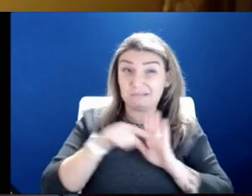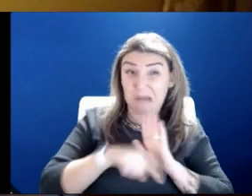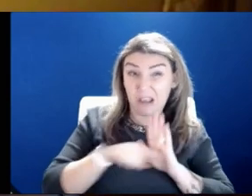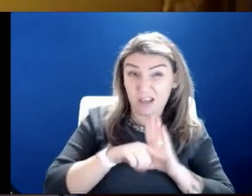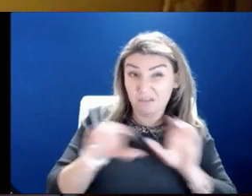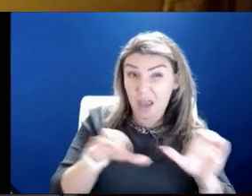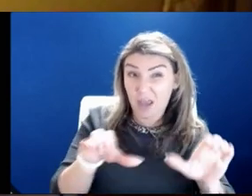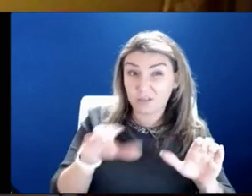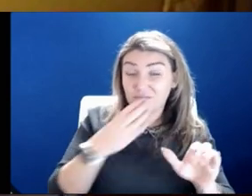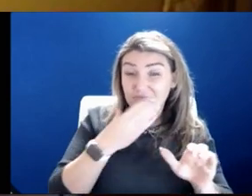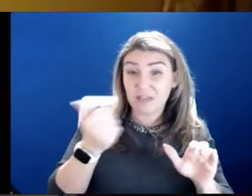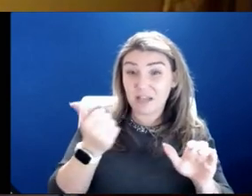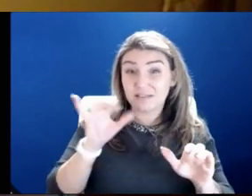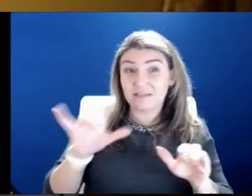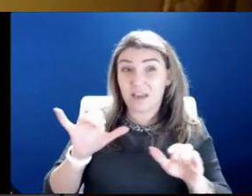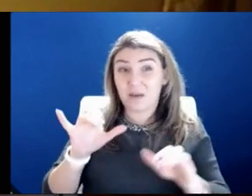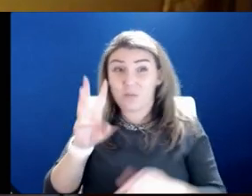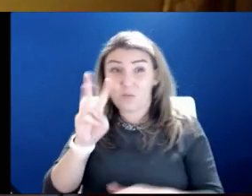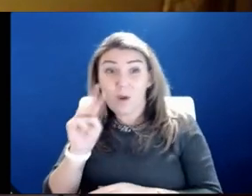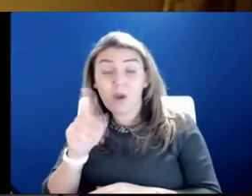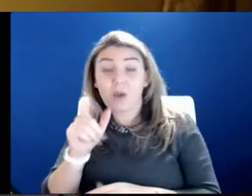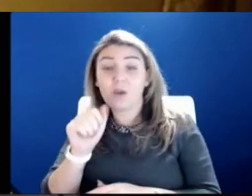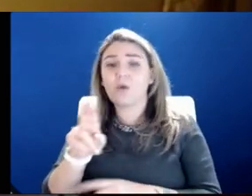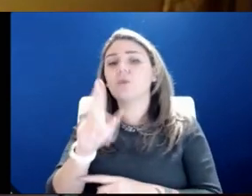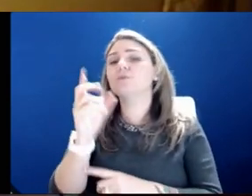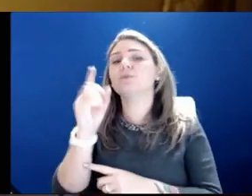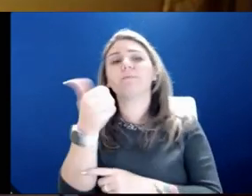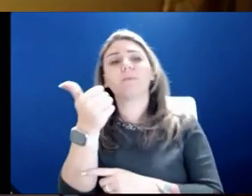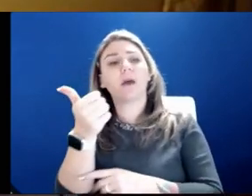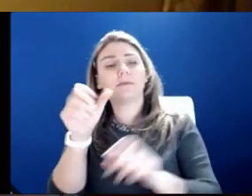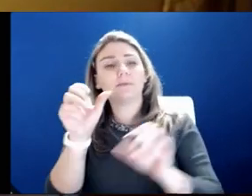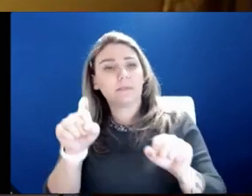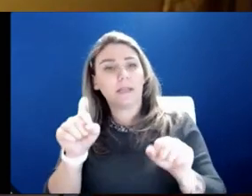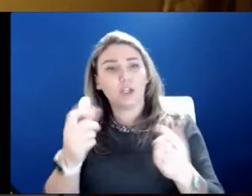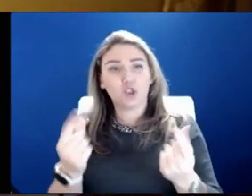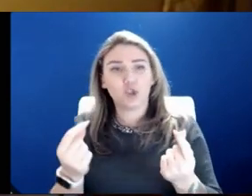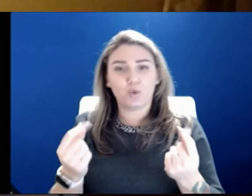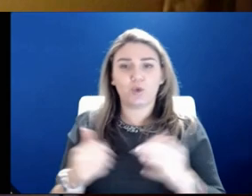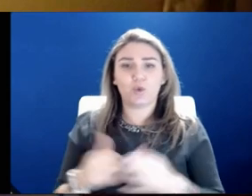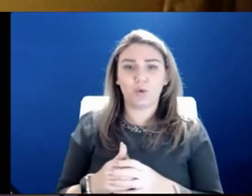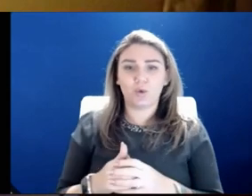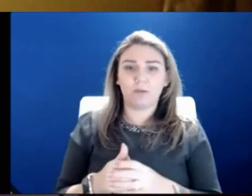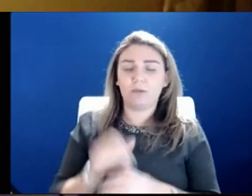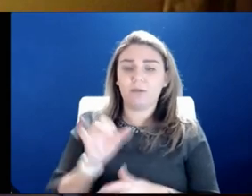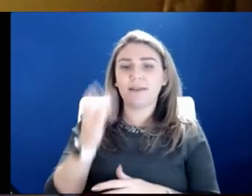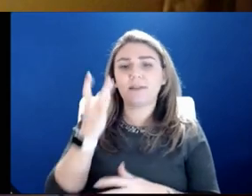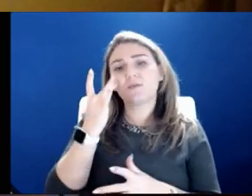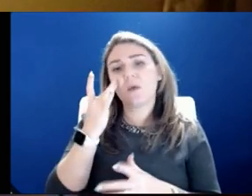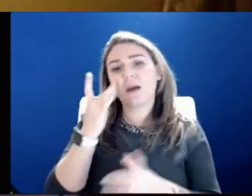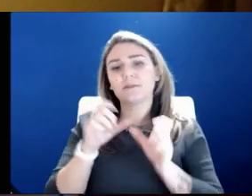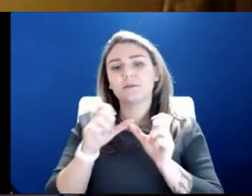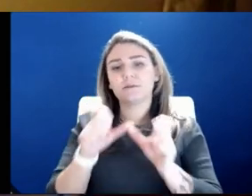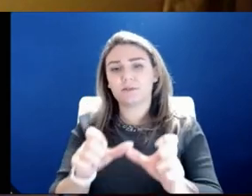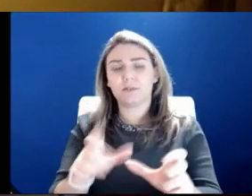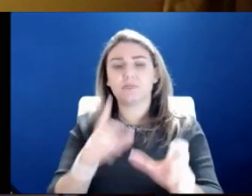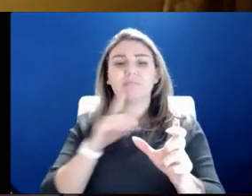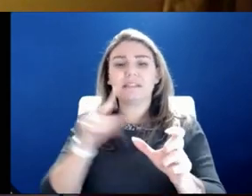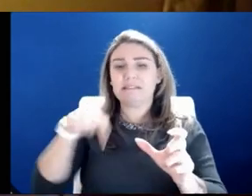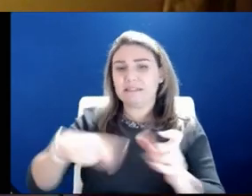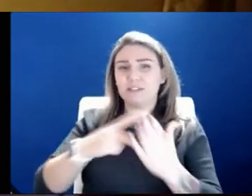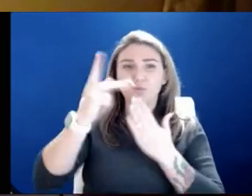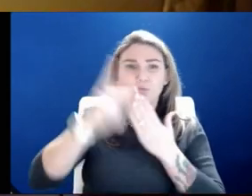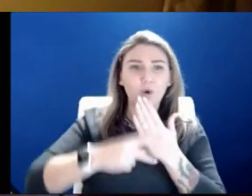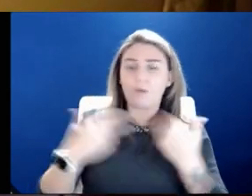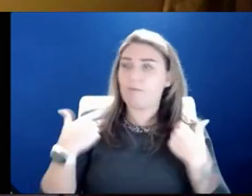against, say, that Walmart? Or is there something else we can do? And so that's why we've continued to, I think, try to come on these programs. I know the health